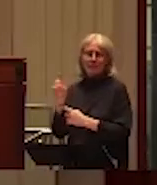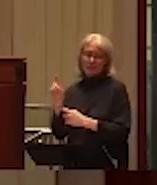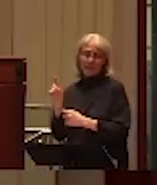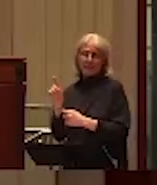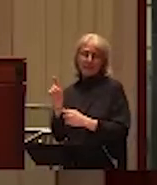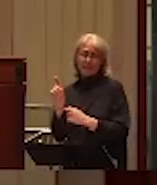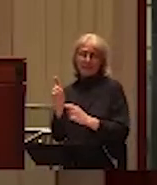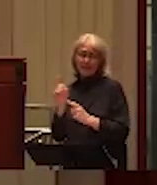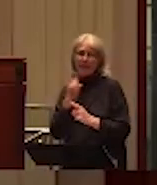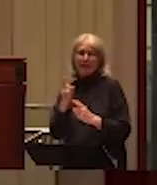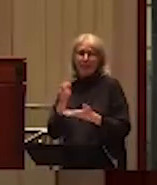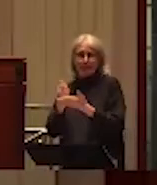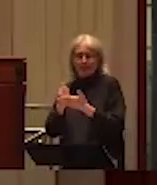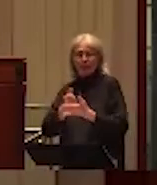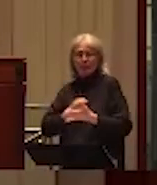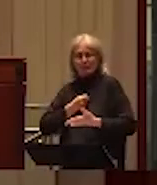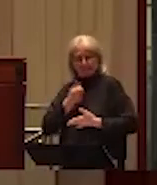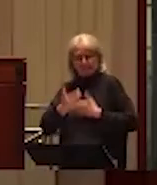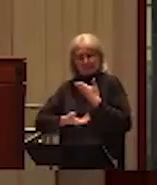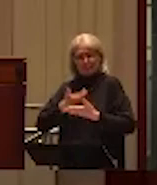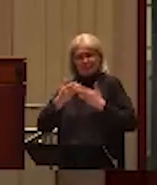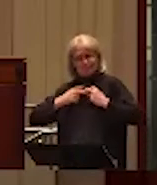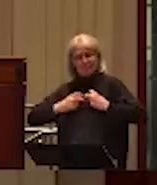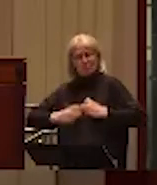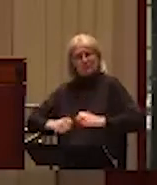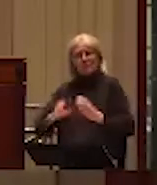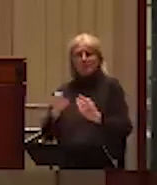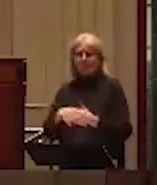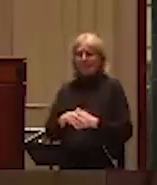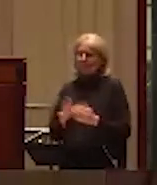to process it. So that's my encouragement. Thank you.